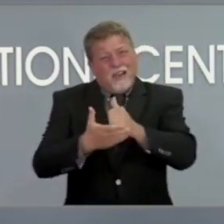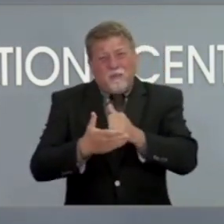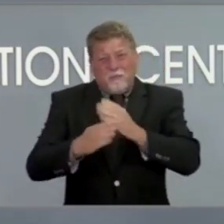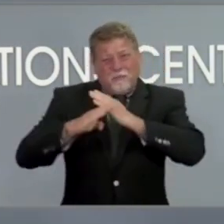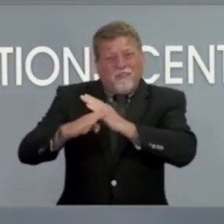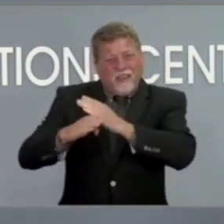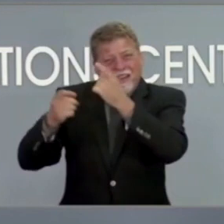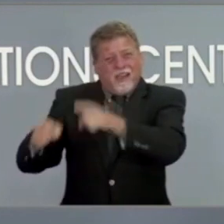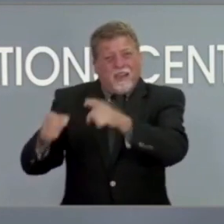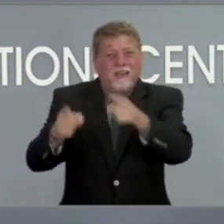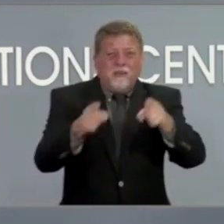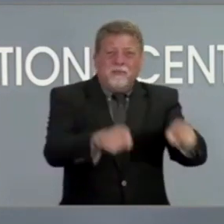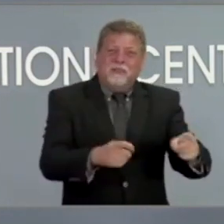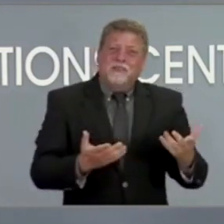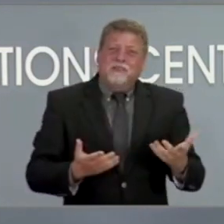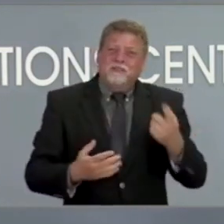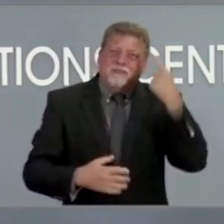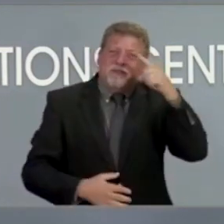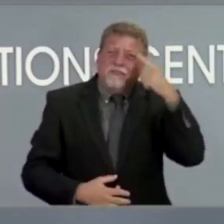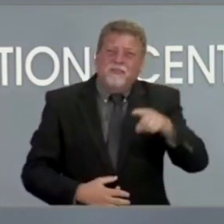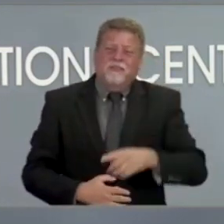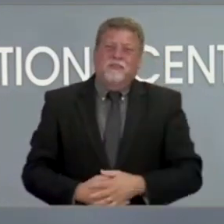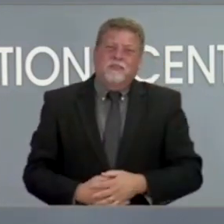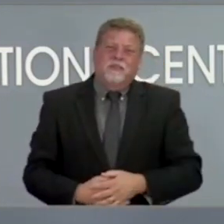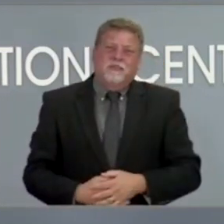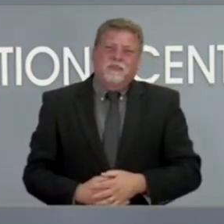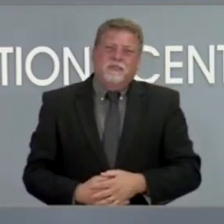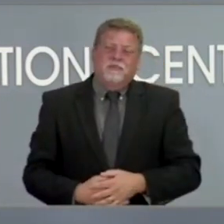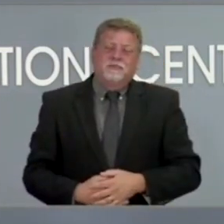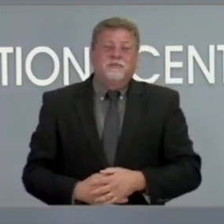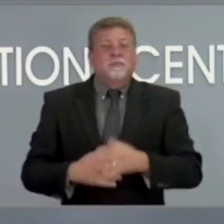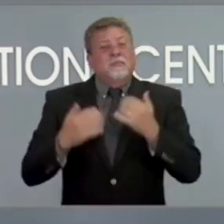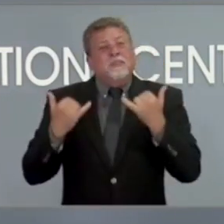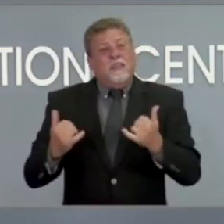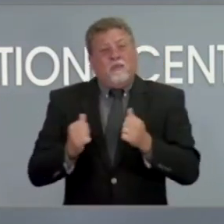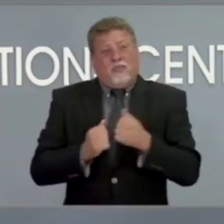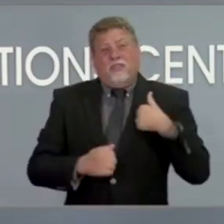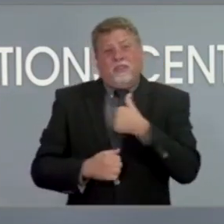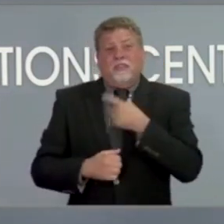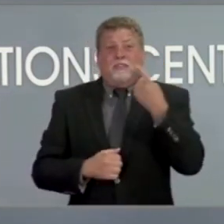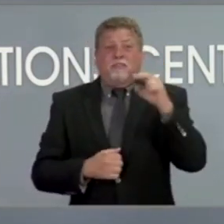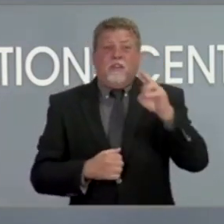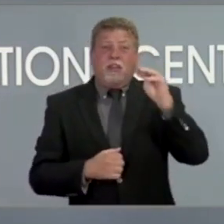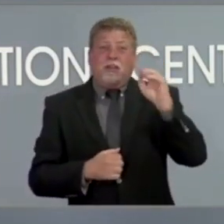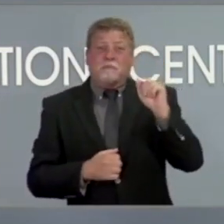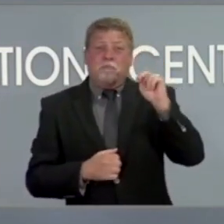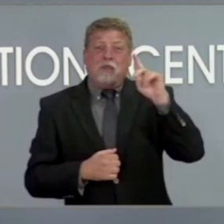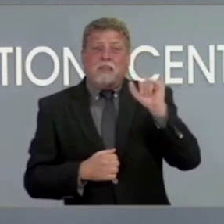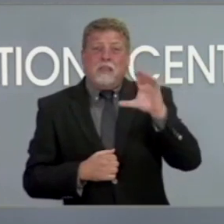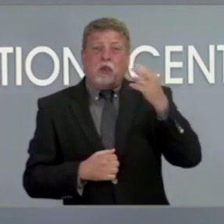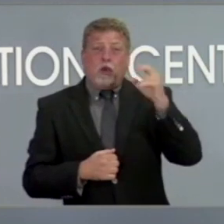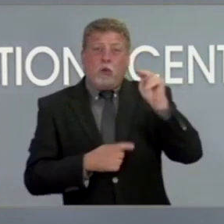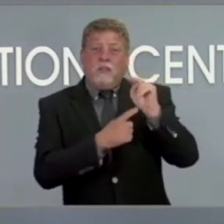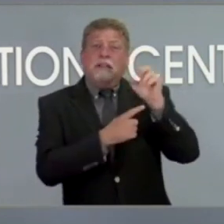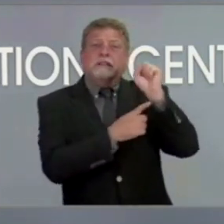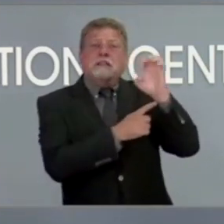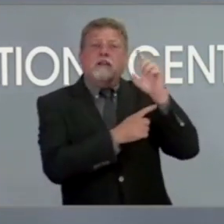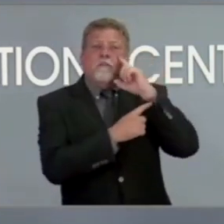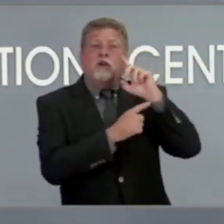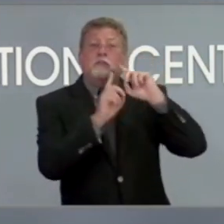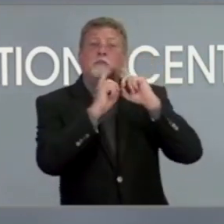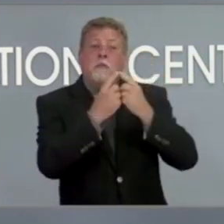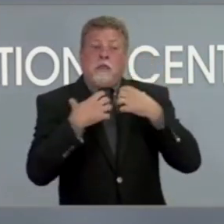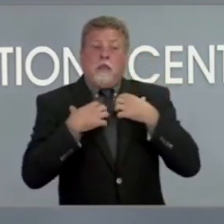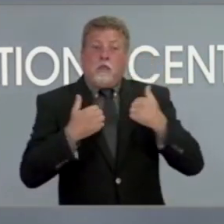Today, Dr. Mandy Cohen, our Secretary of the North Carolina Department of Health and Human Service, will walk through the data to show our statewide